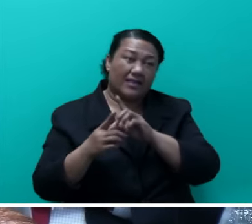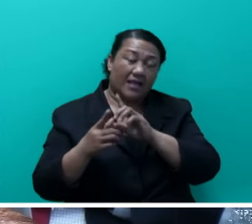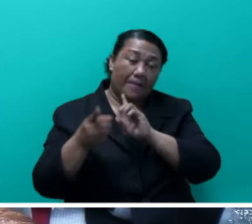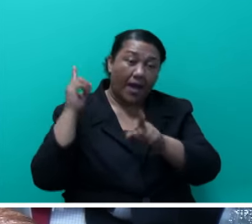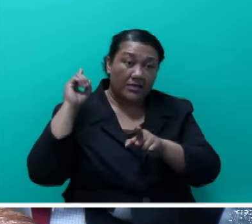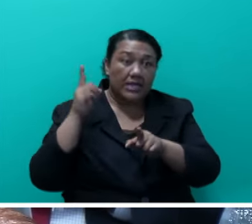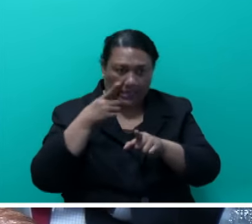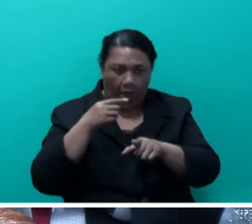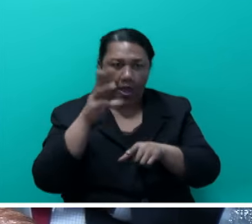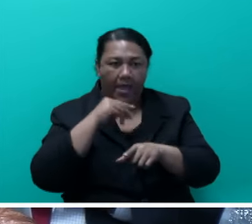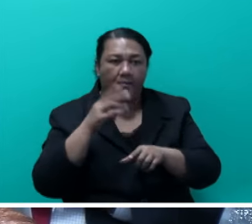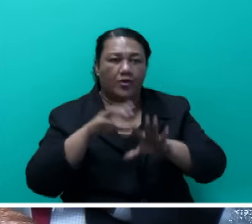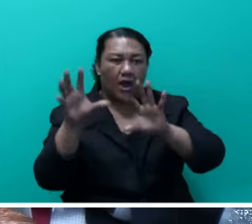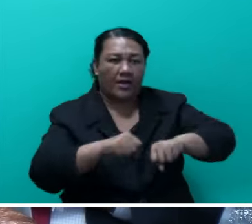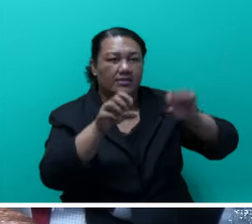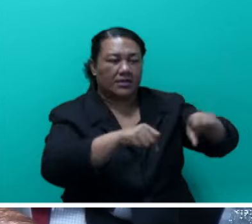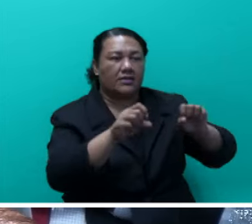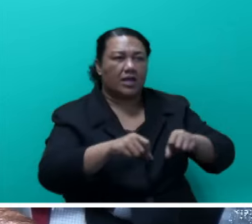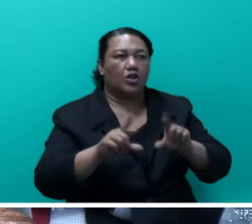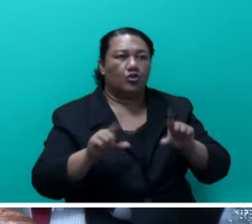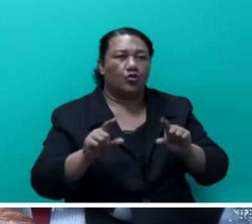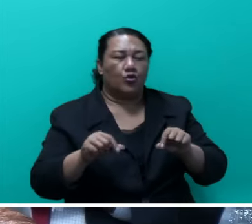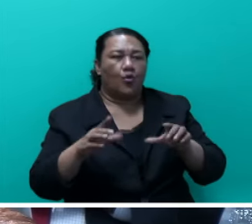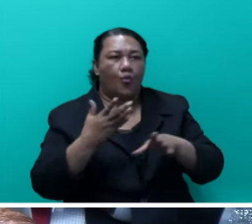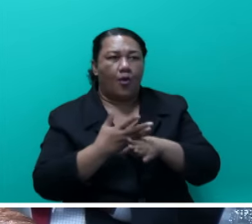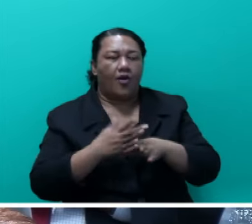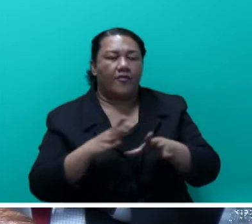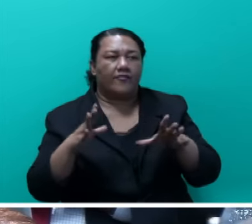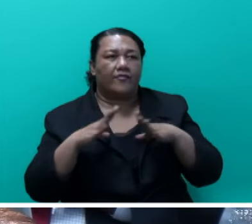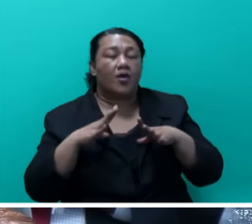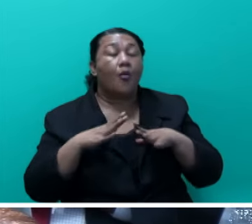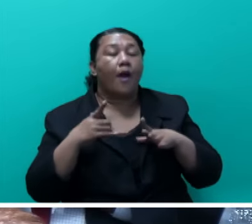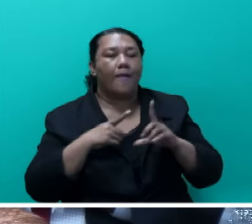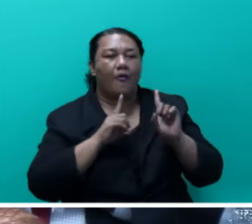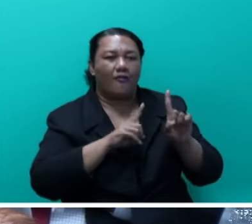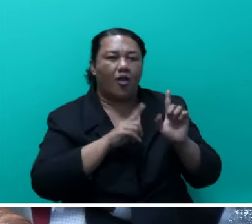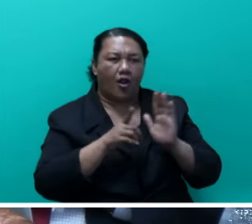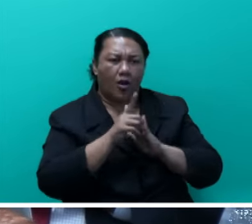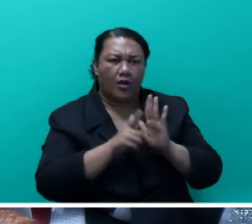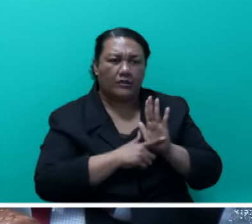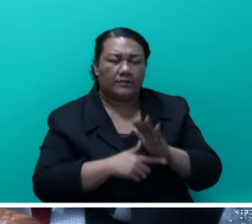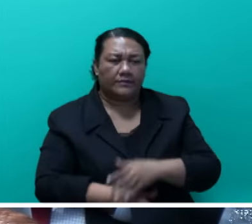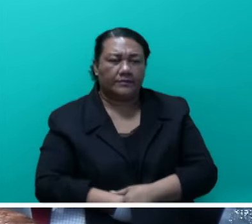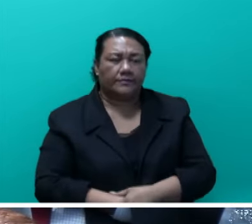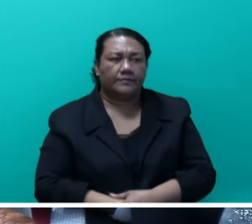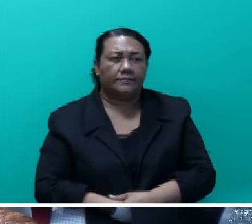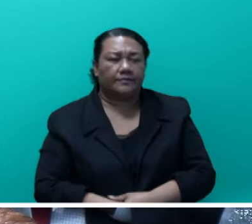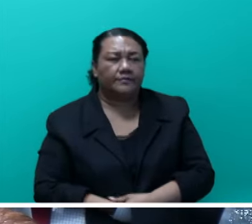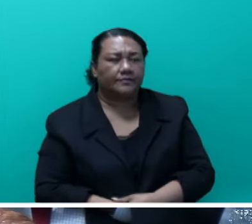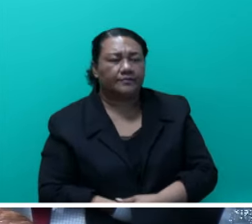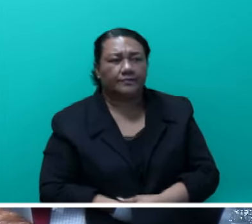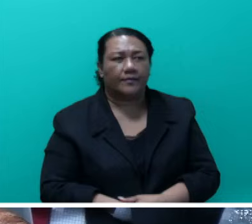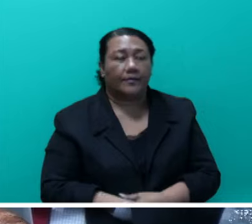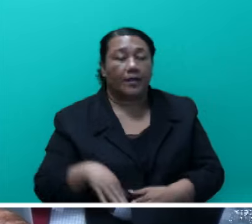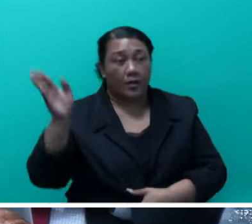arrests and do their work freely according to the law. And as a consequence, we have